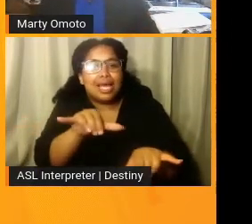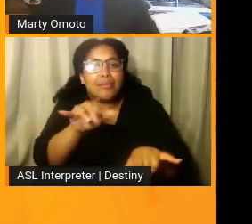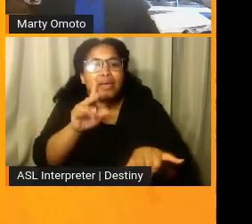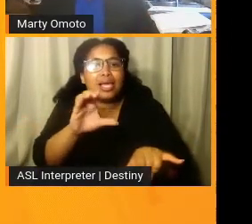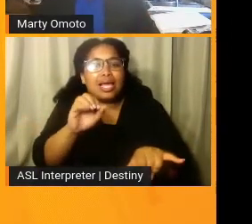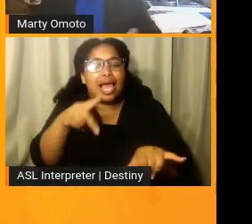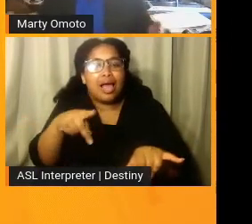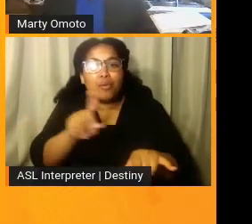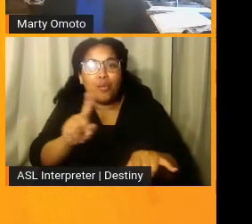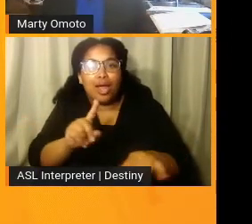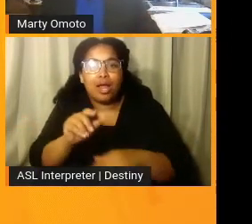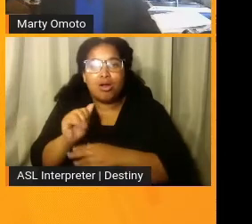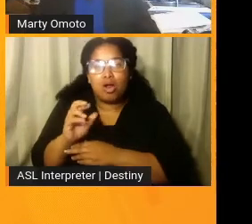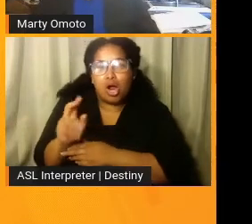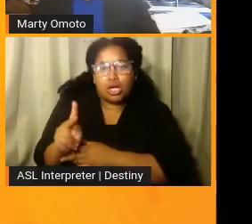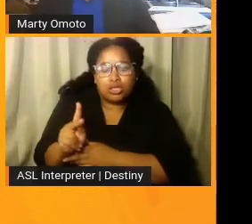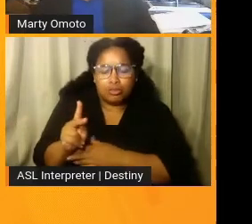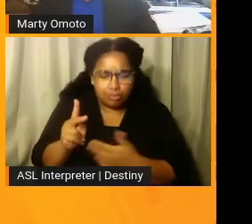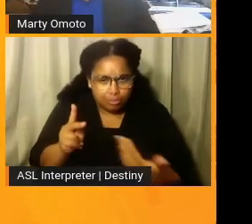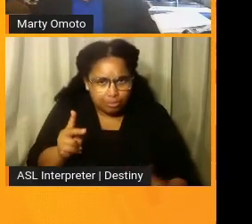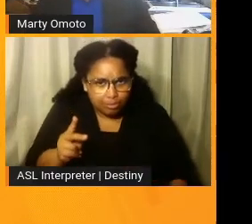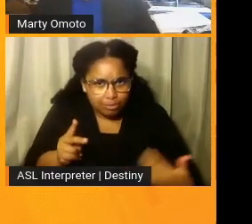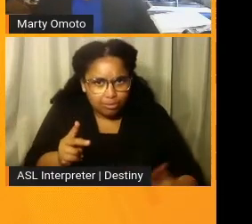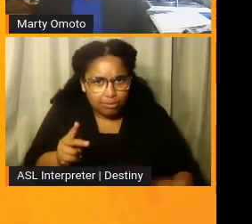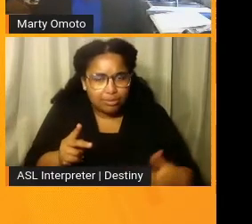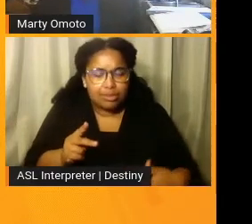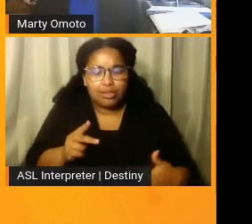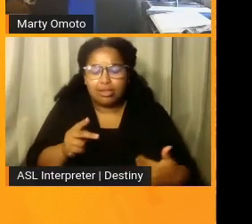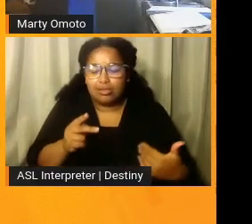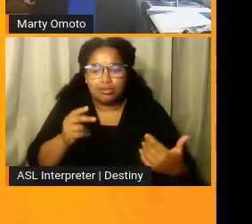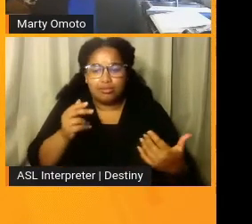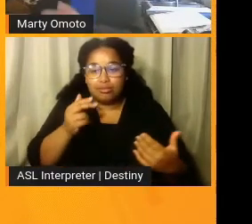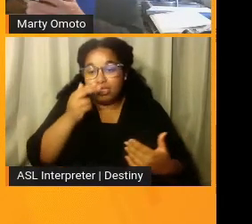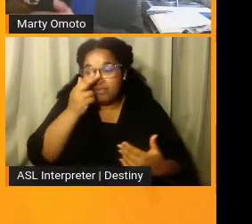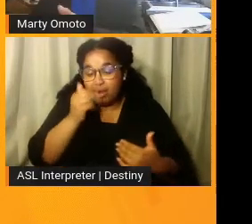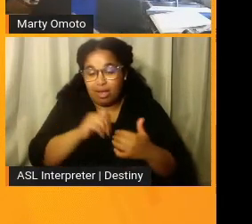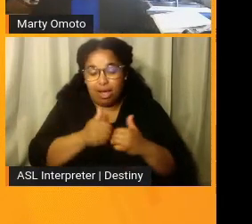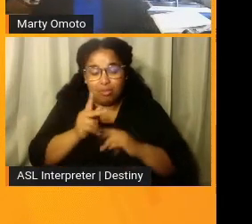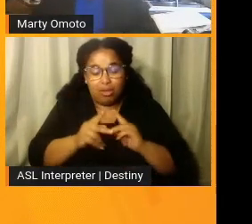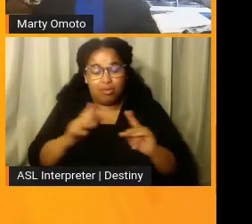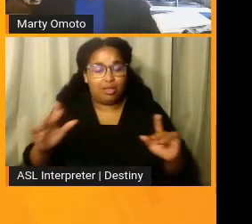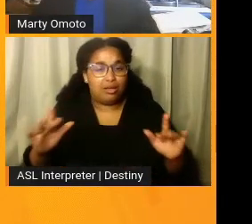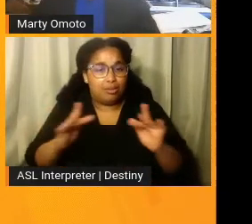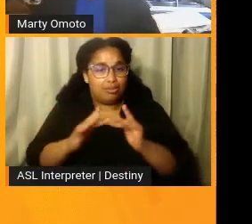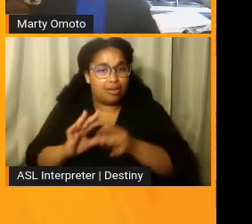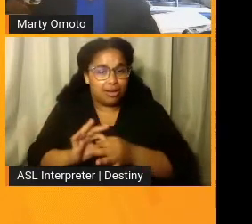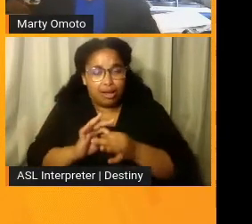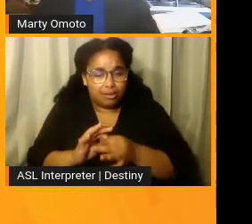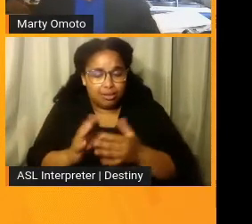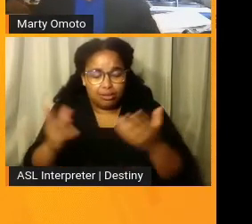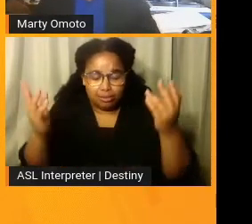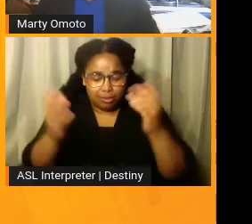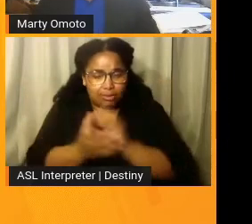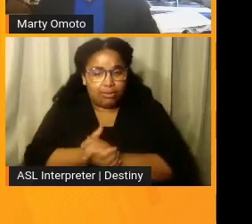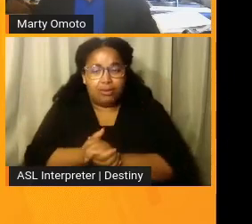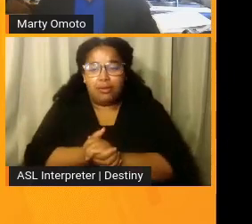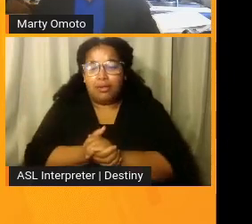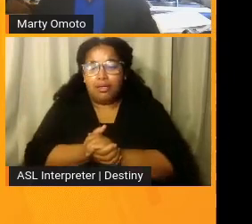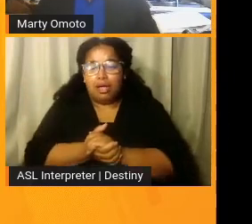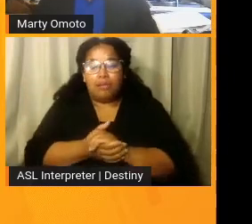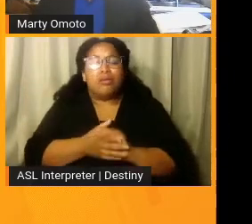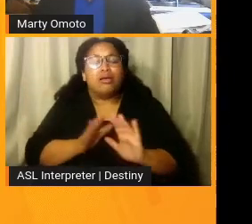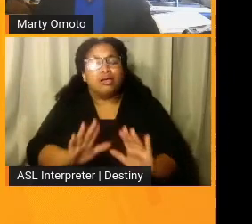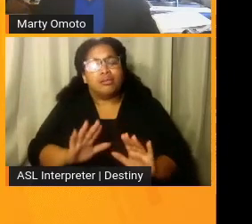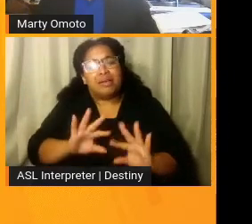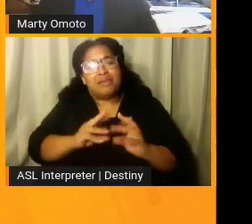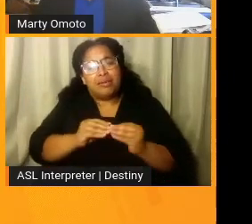So it's just funny how people end up connecting, but this experience of my family